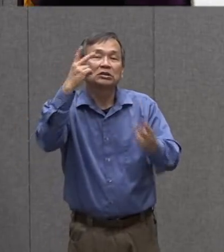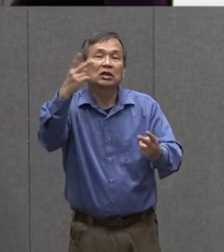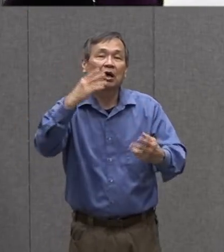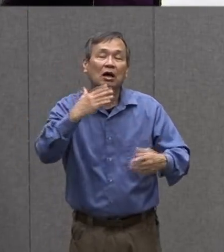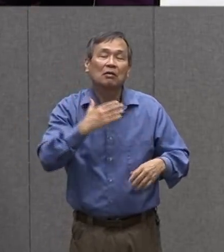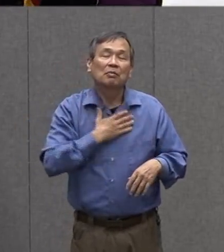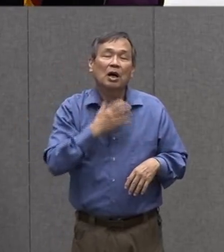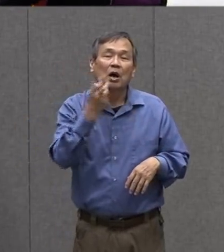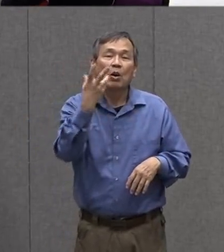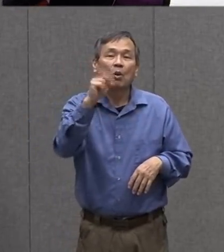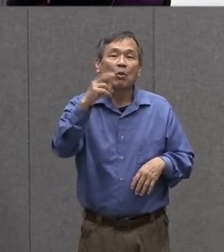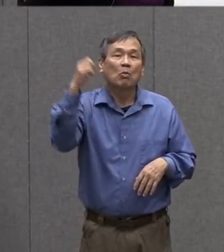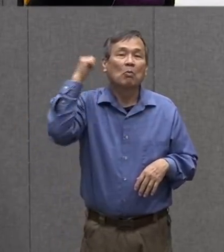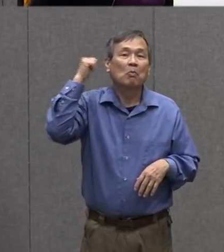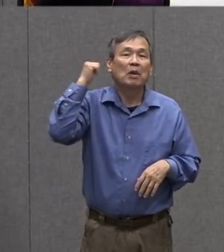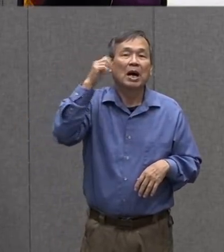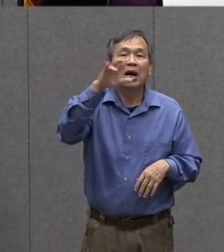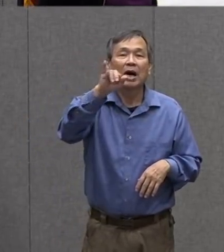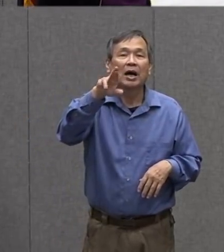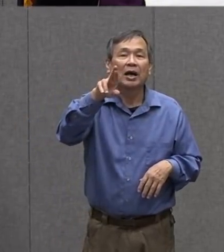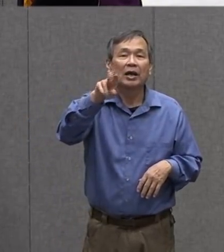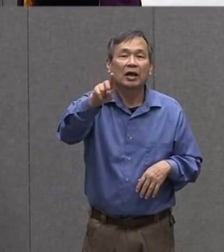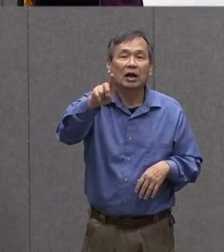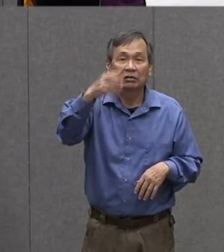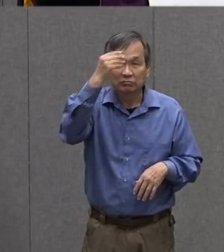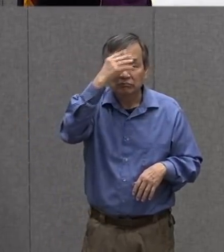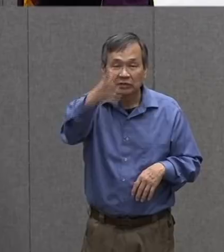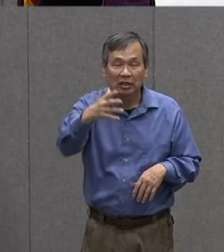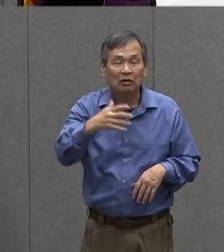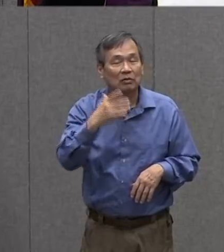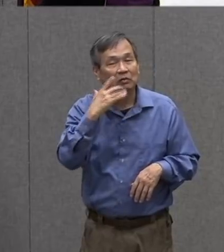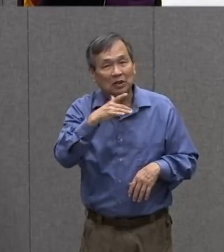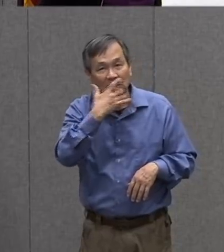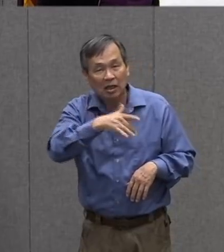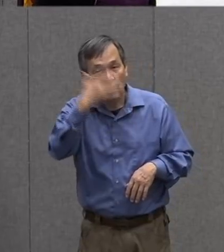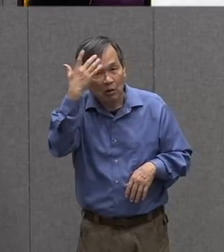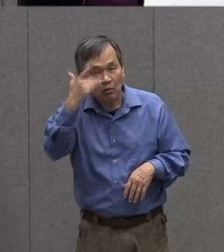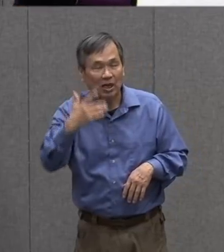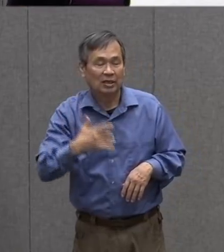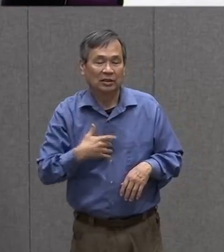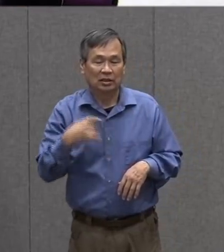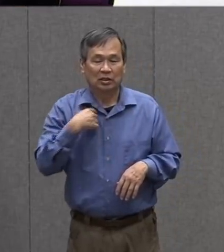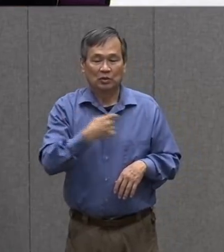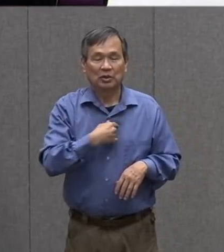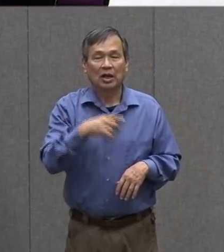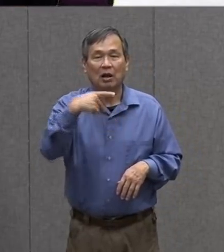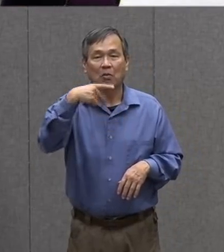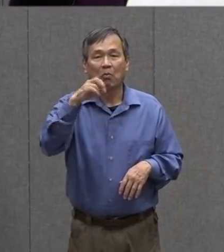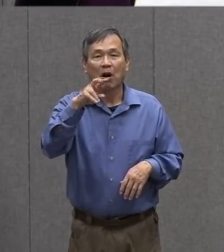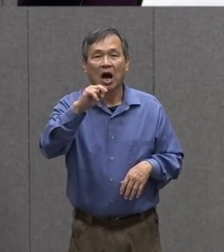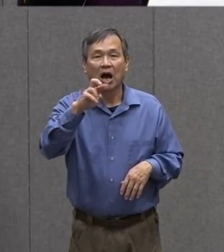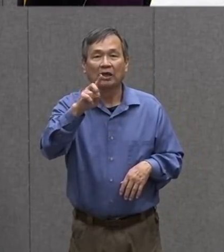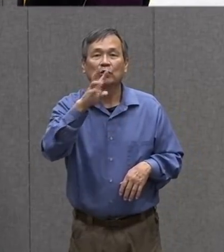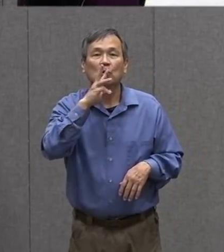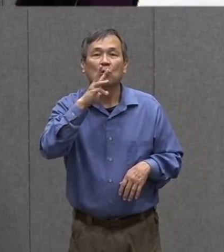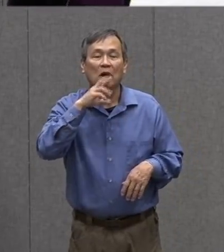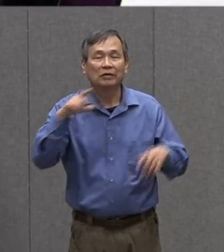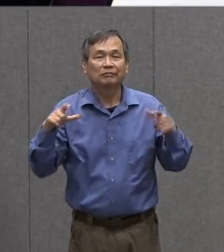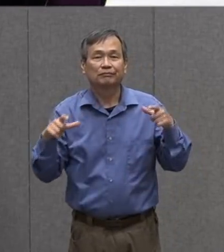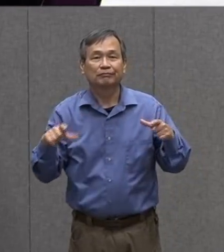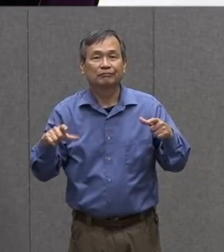our own backyard we're very lucky because we have a little pond we have some water